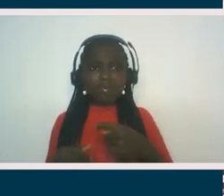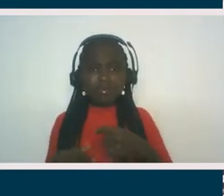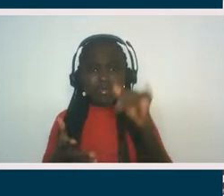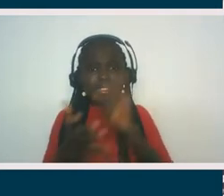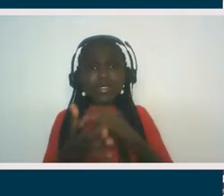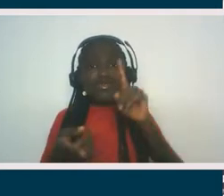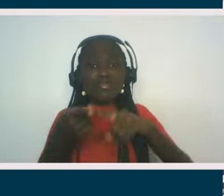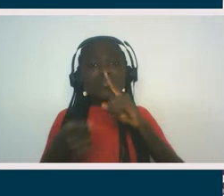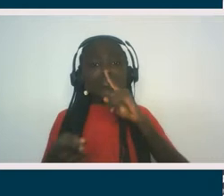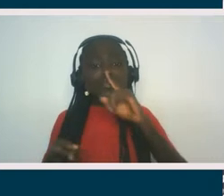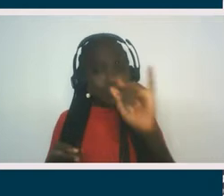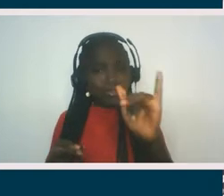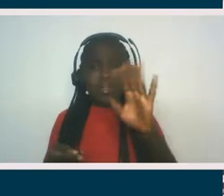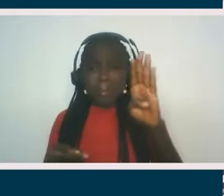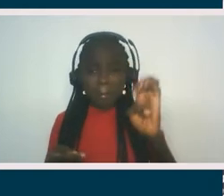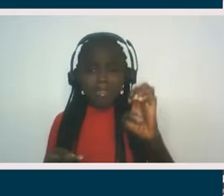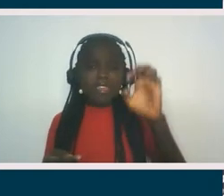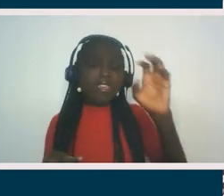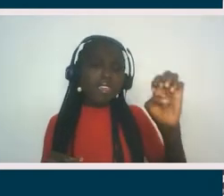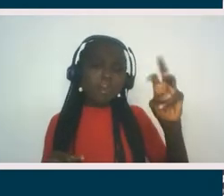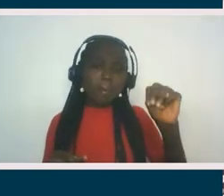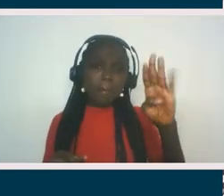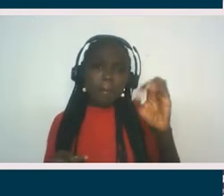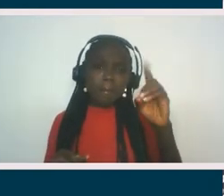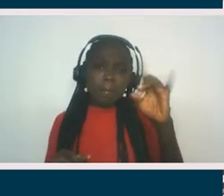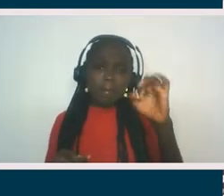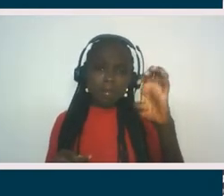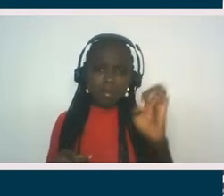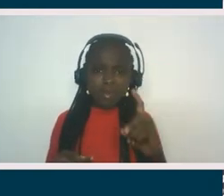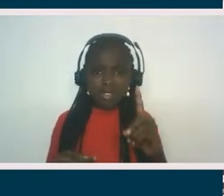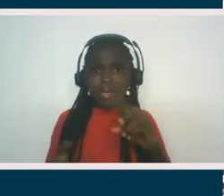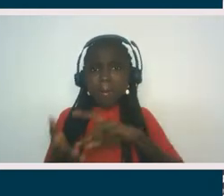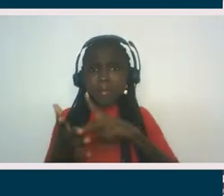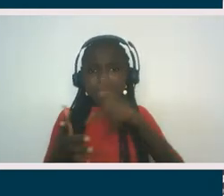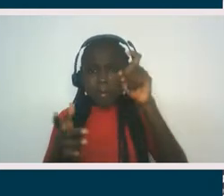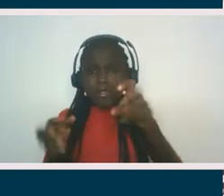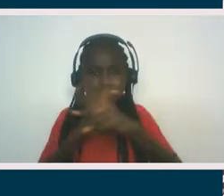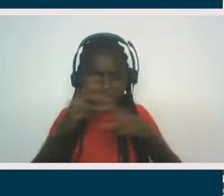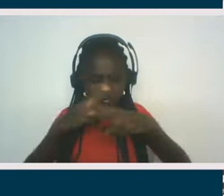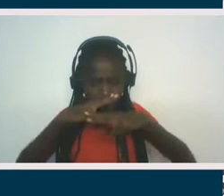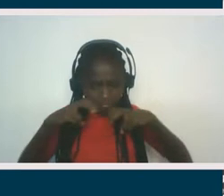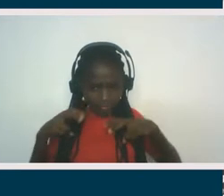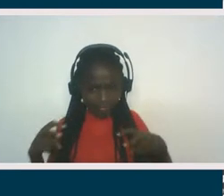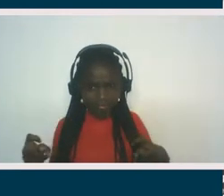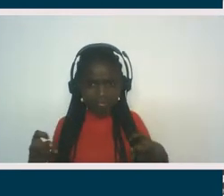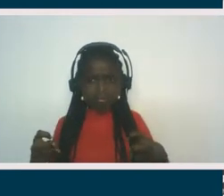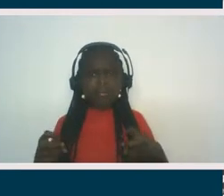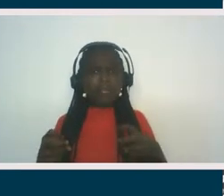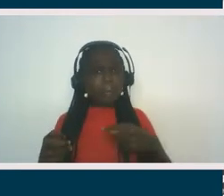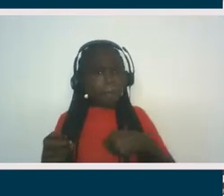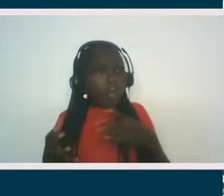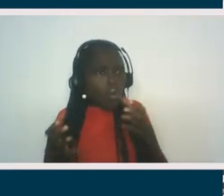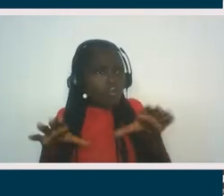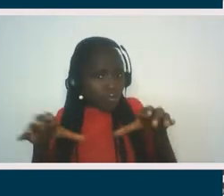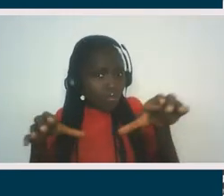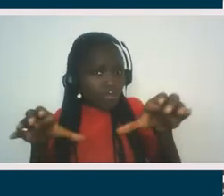complexities that come with it, to be able to look at the shadow of something and say, I'm showing up professionally. This is what I want to do,